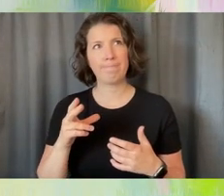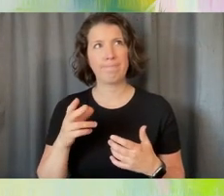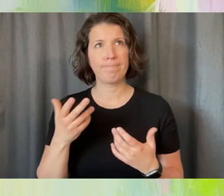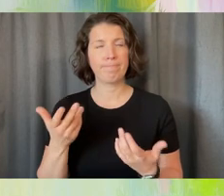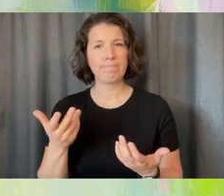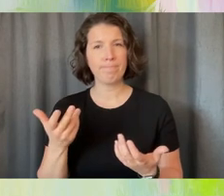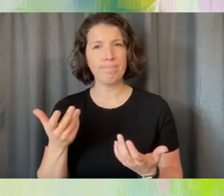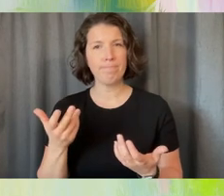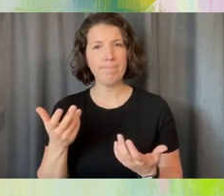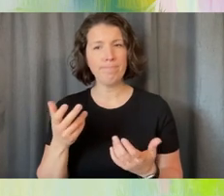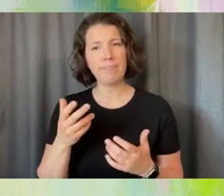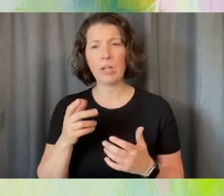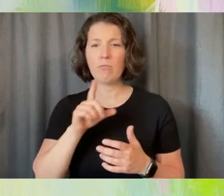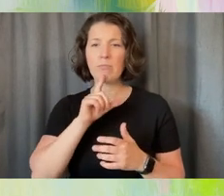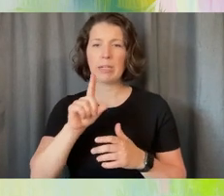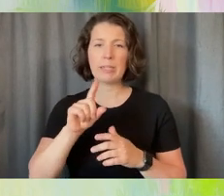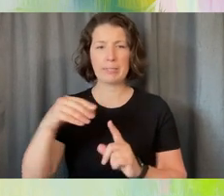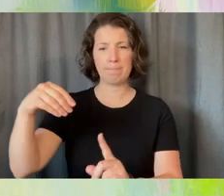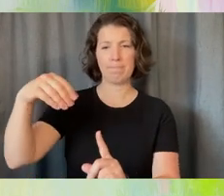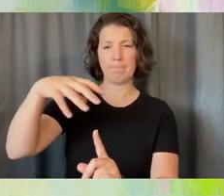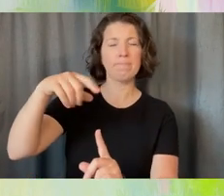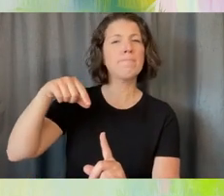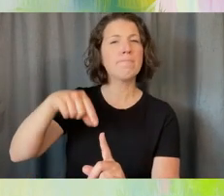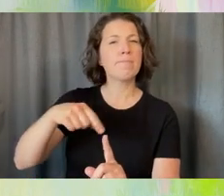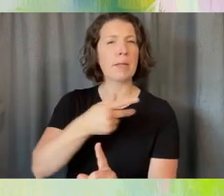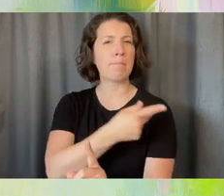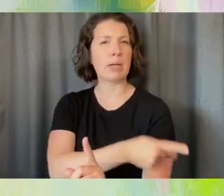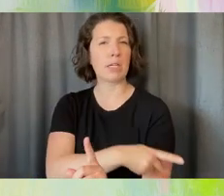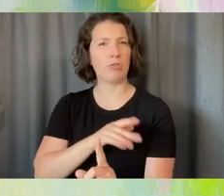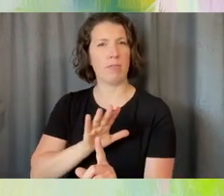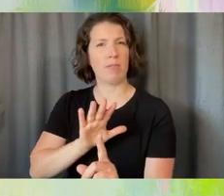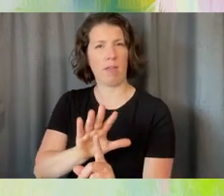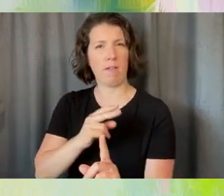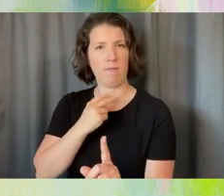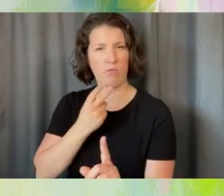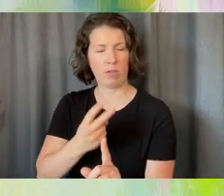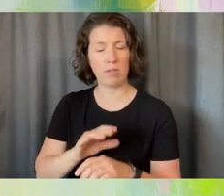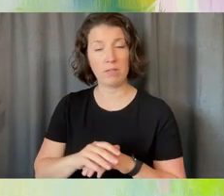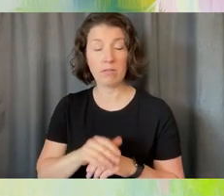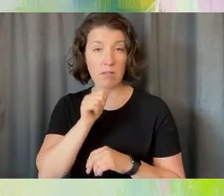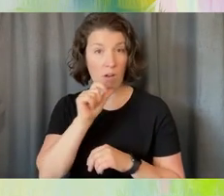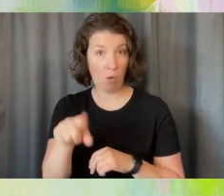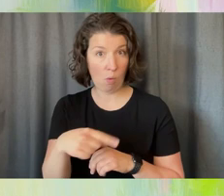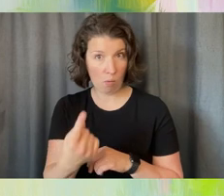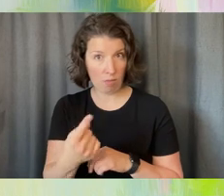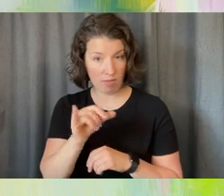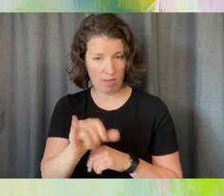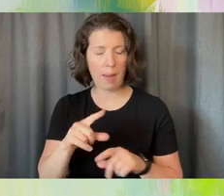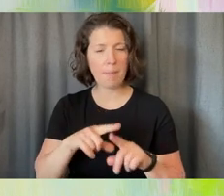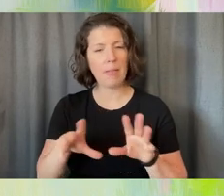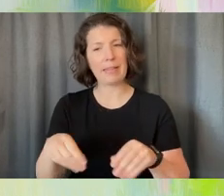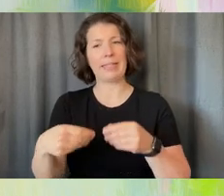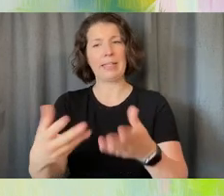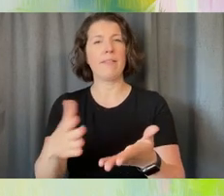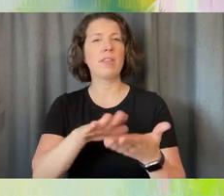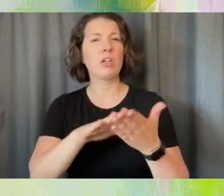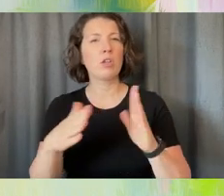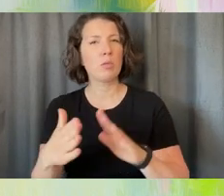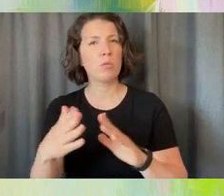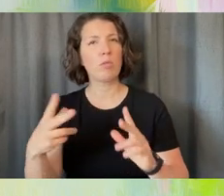megaphoning patient voices. And not only do they do that, but they give the community voices just as much